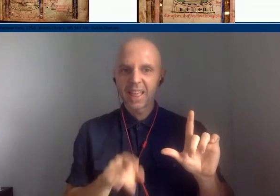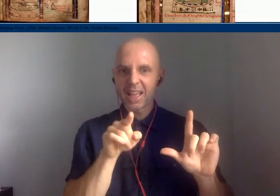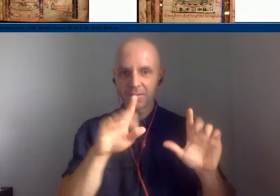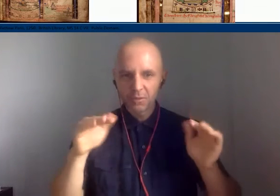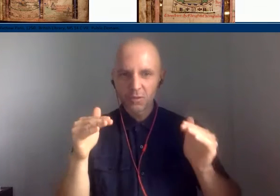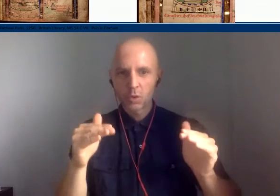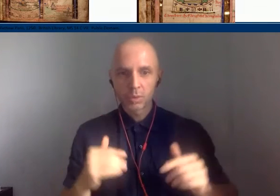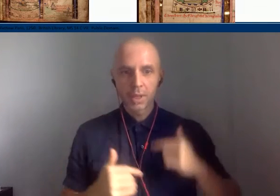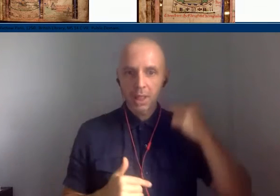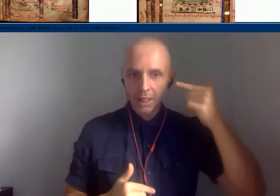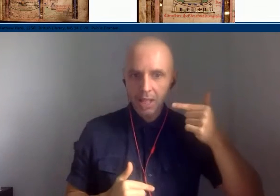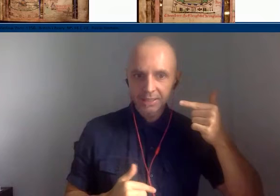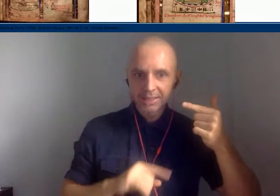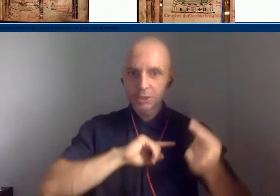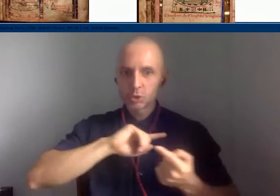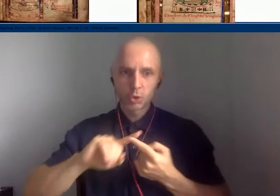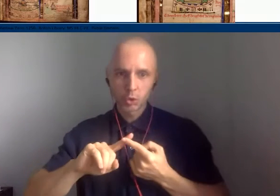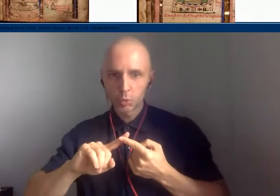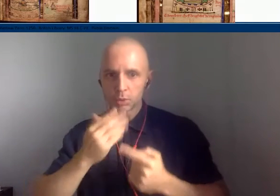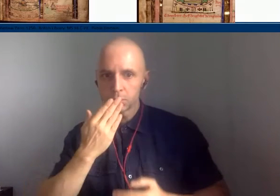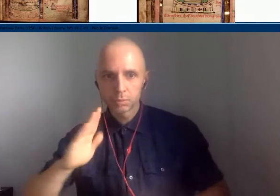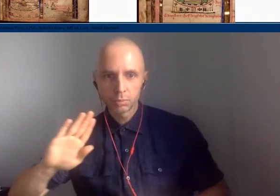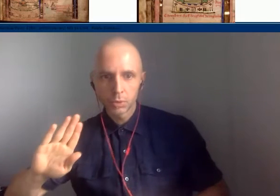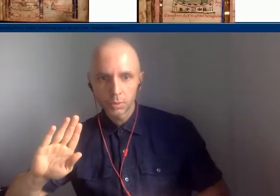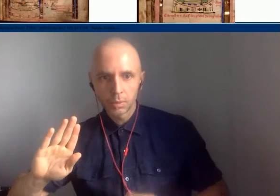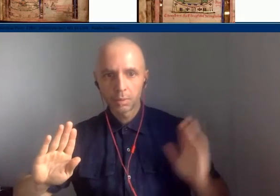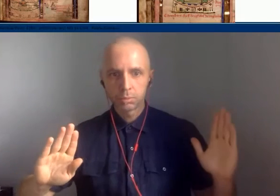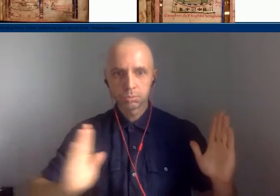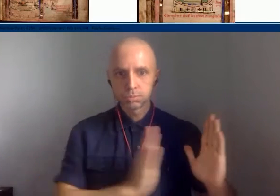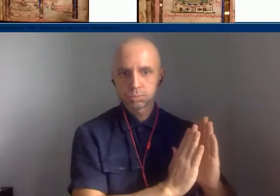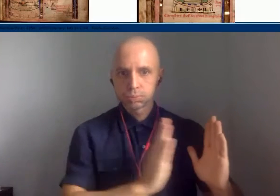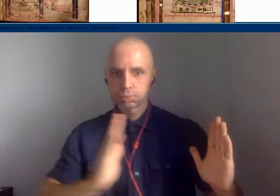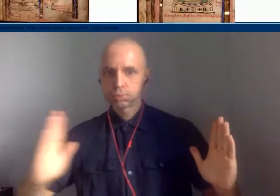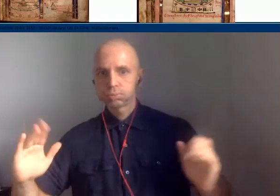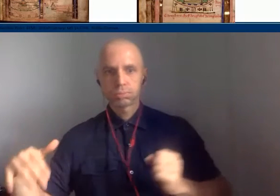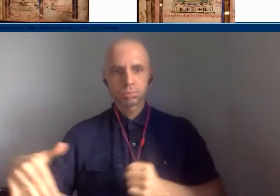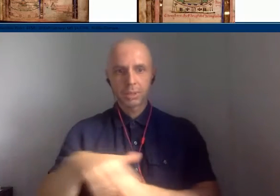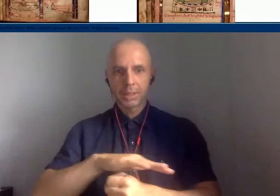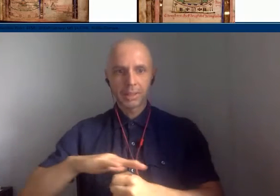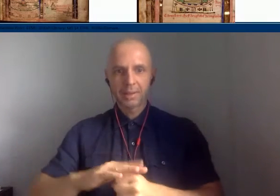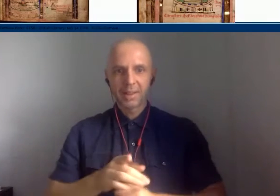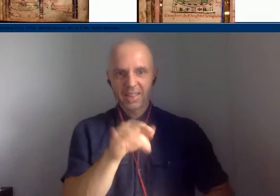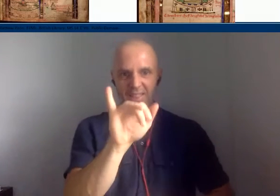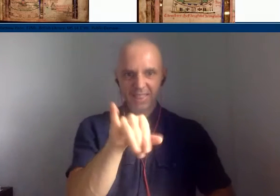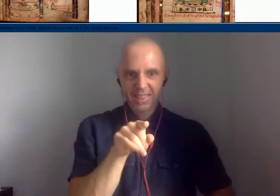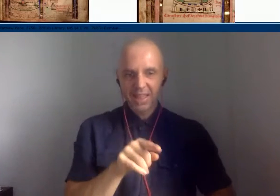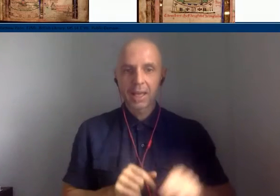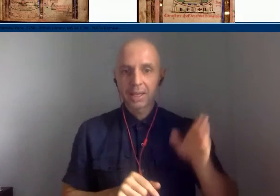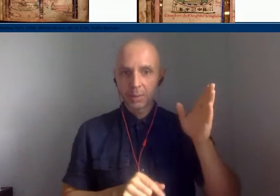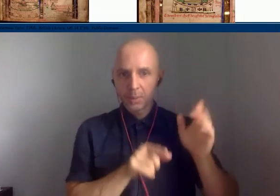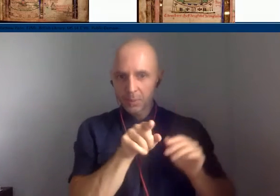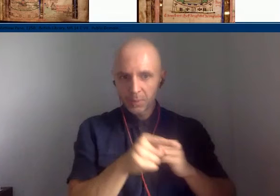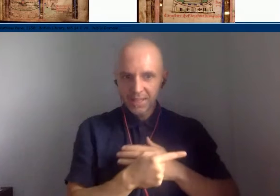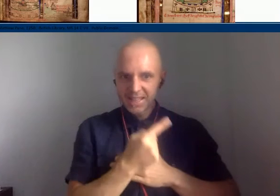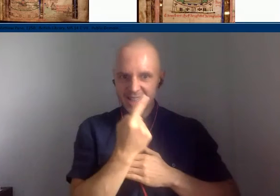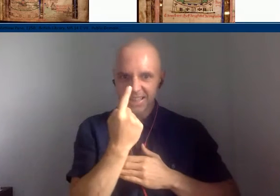On this page we get a trip from London, eventually to Dover, crossing the channel, and then